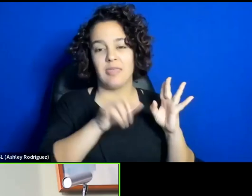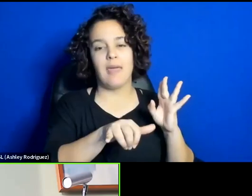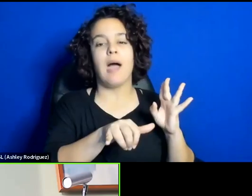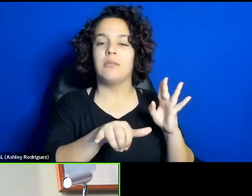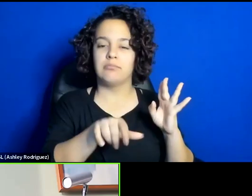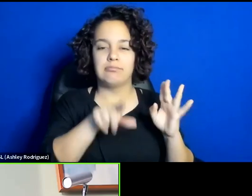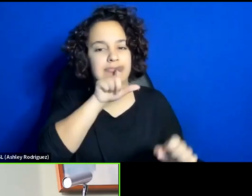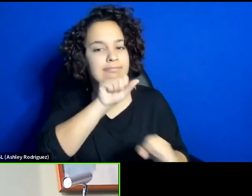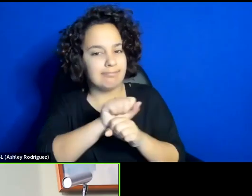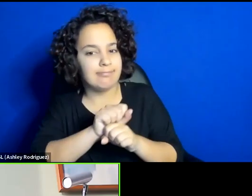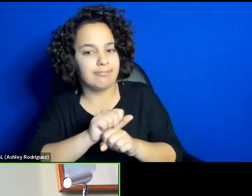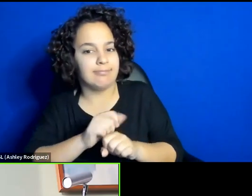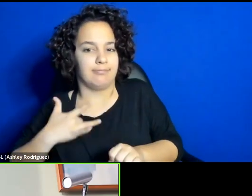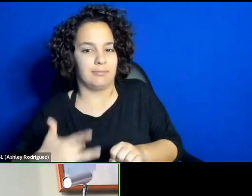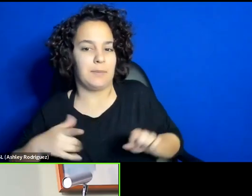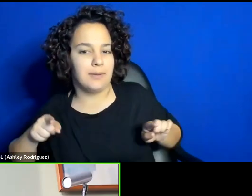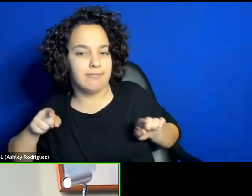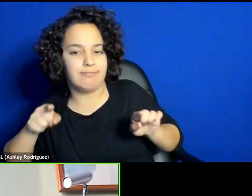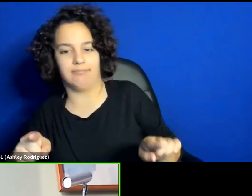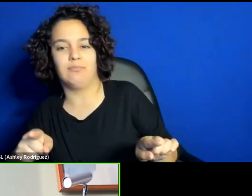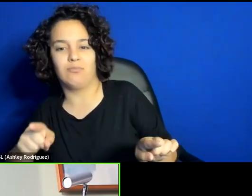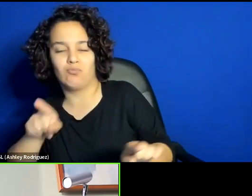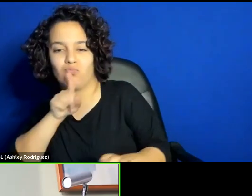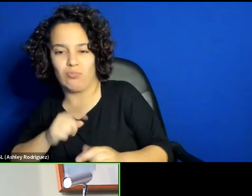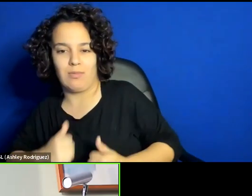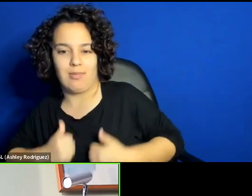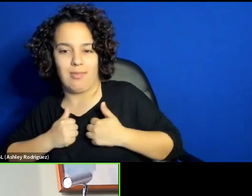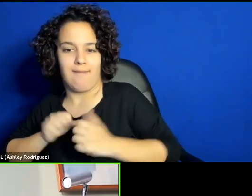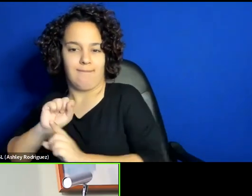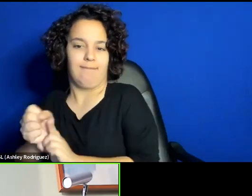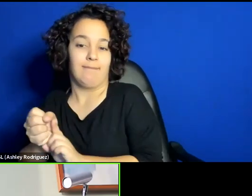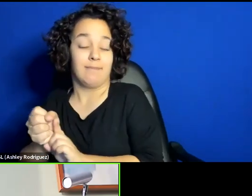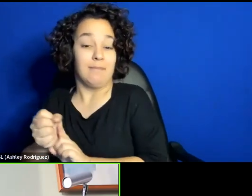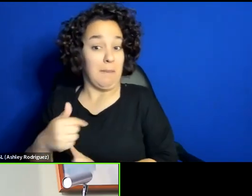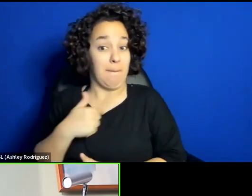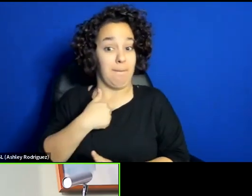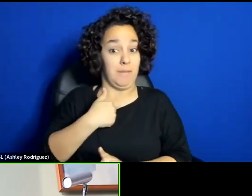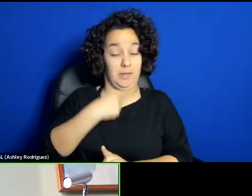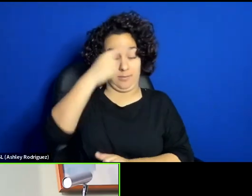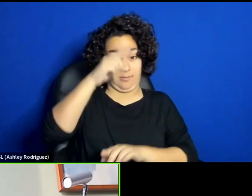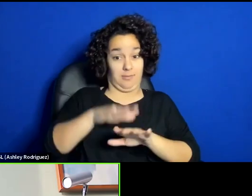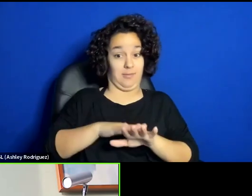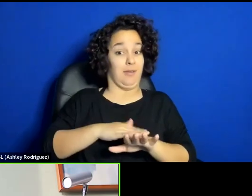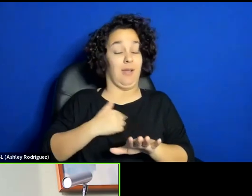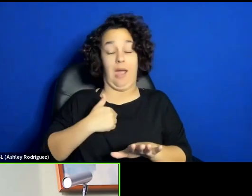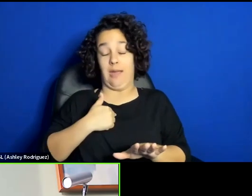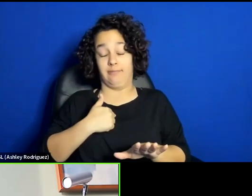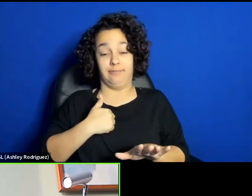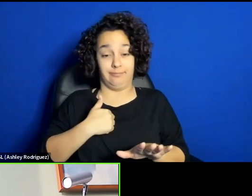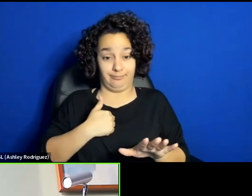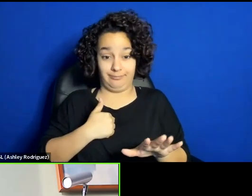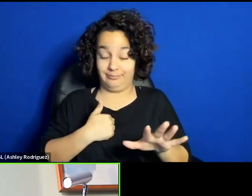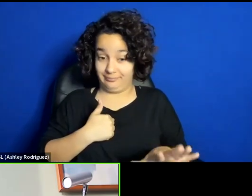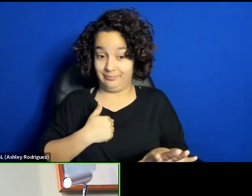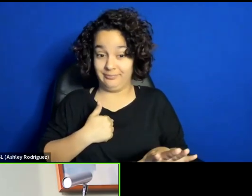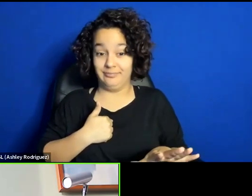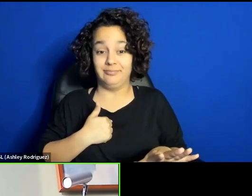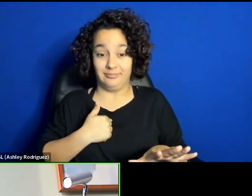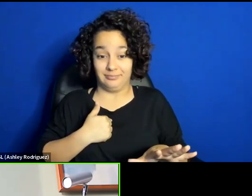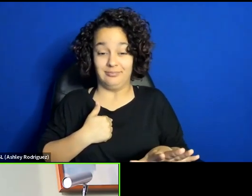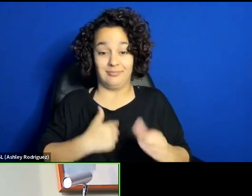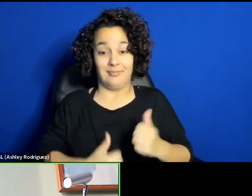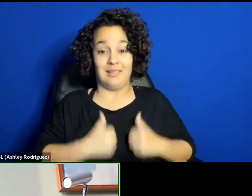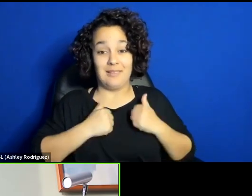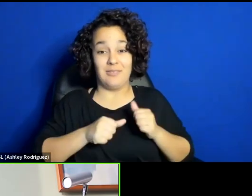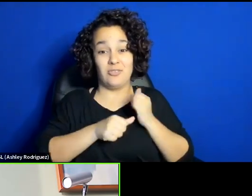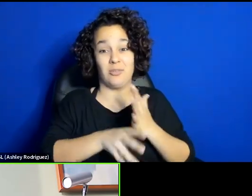political theater and because maybe I'm a bit slow and maybe because now I lived in Germany over a decade. I always go for like, but why